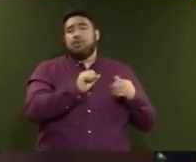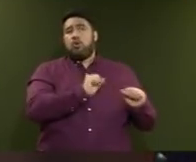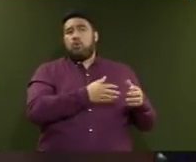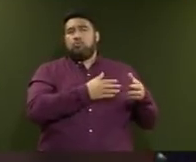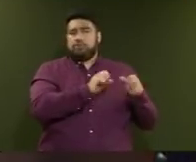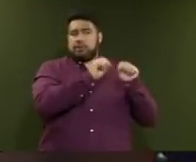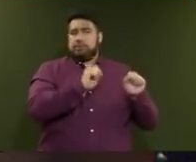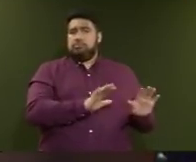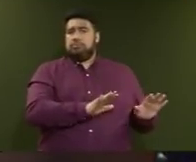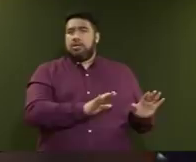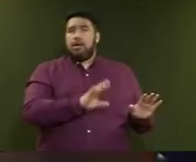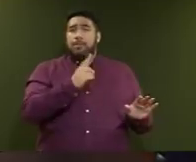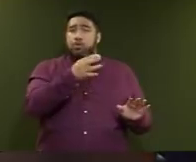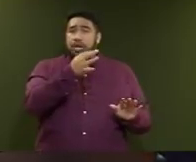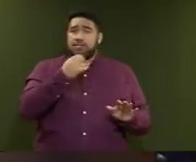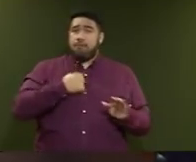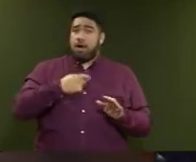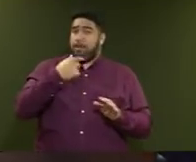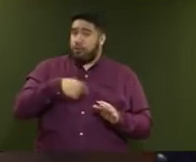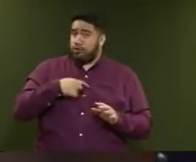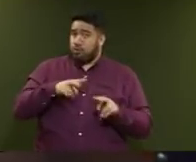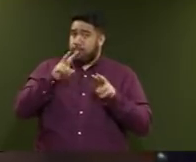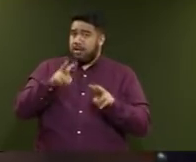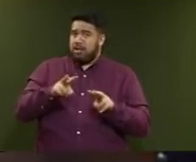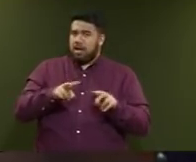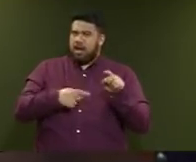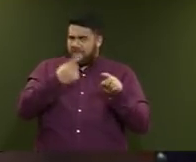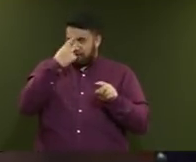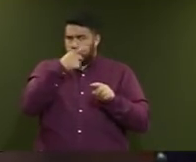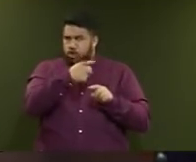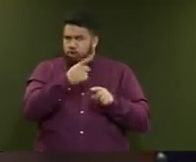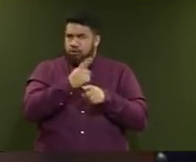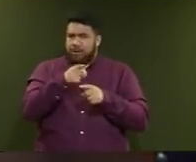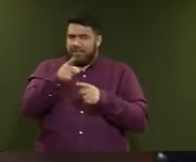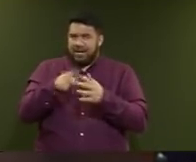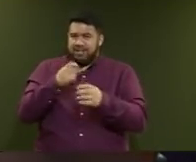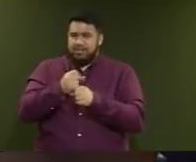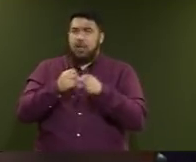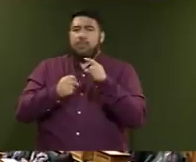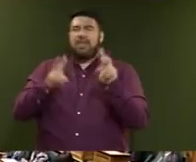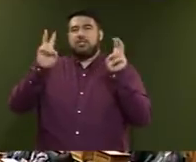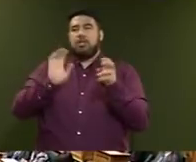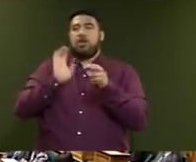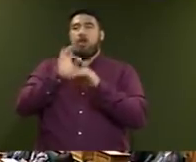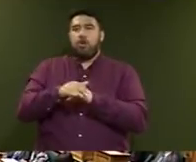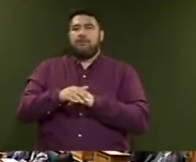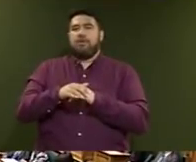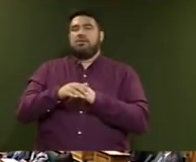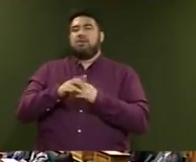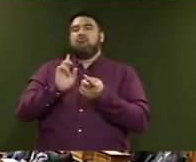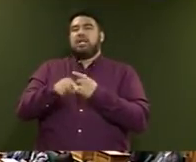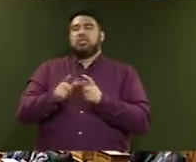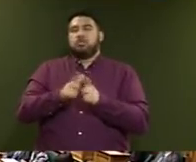is asking me for a personal opinion, the example I think that he is pointing to, I would characterise as an overreaction on the part of the